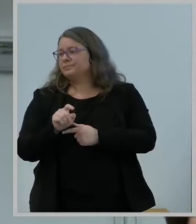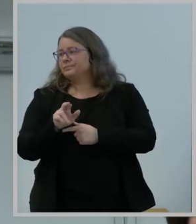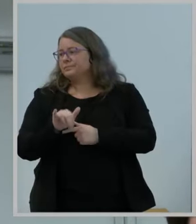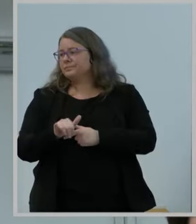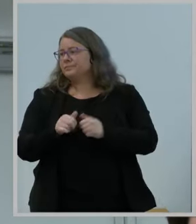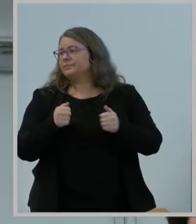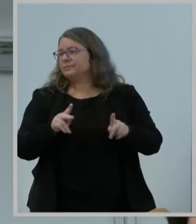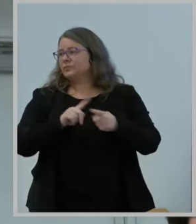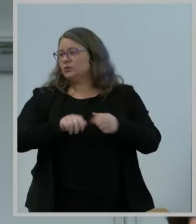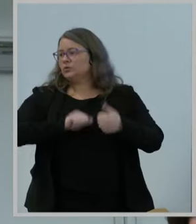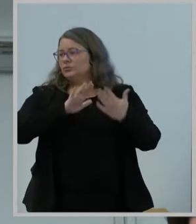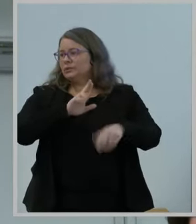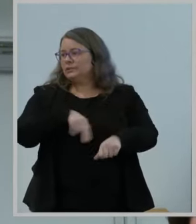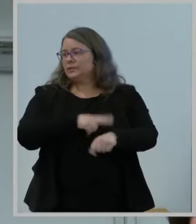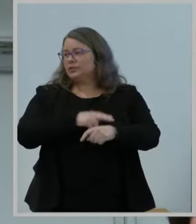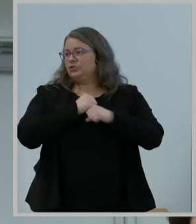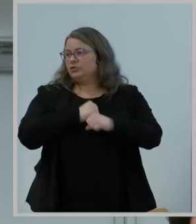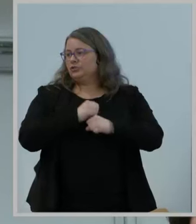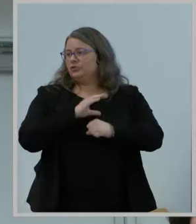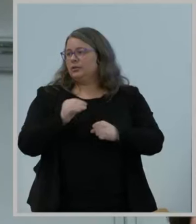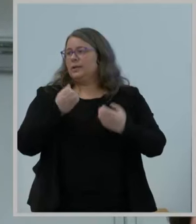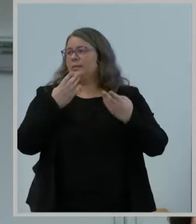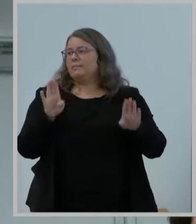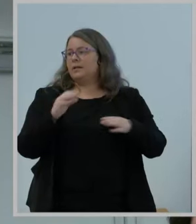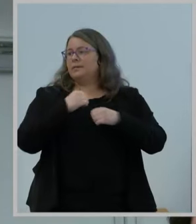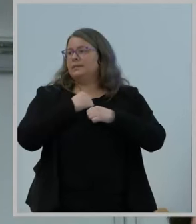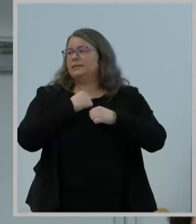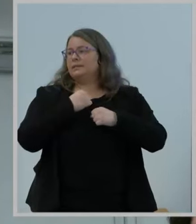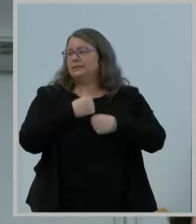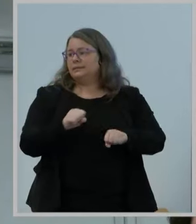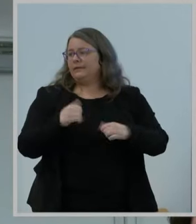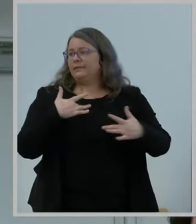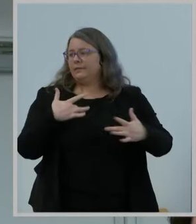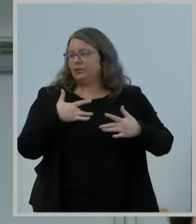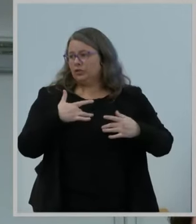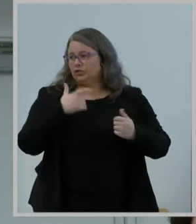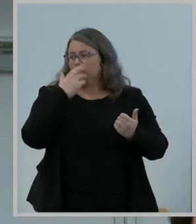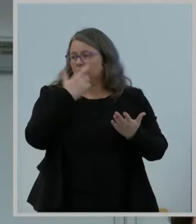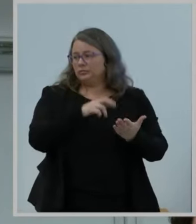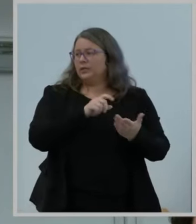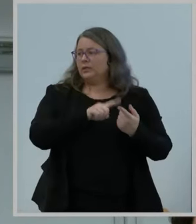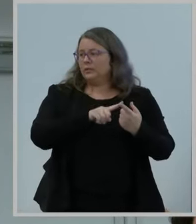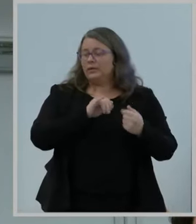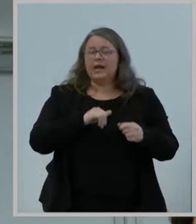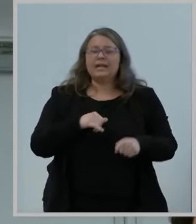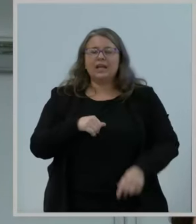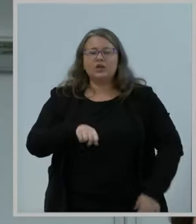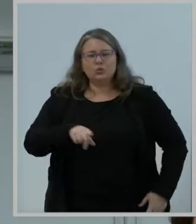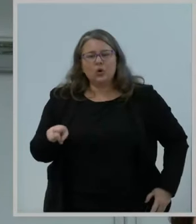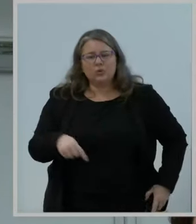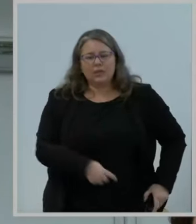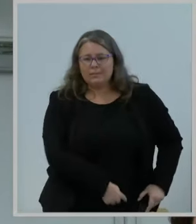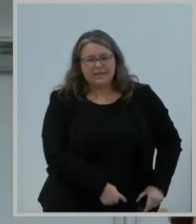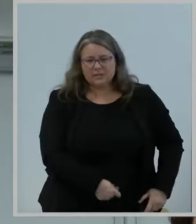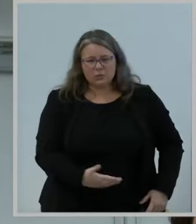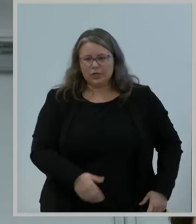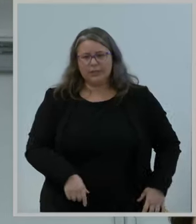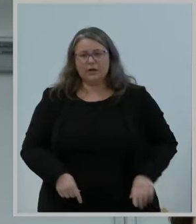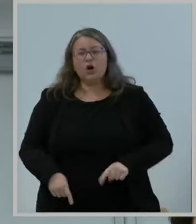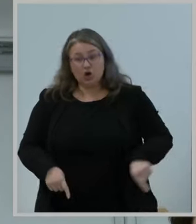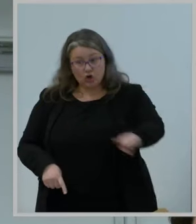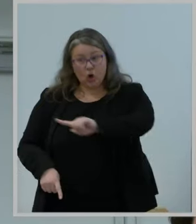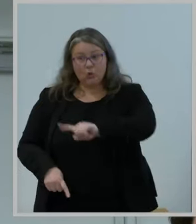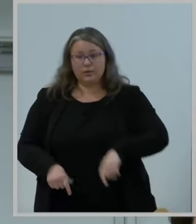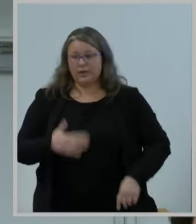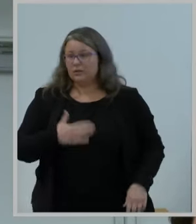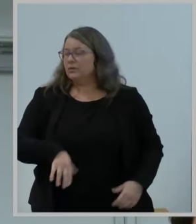safety concerns that could arise with respect to broadband Internet access service. The notice specifically proposes to forbear from all provisions